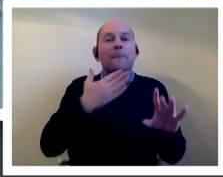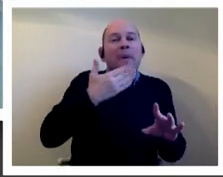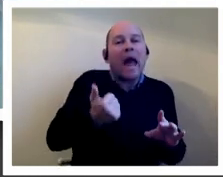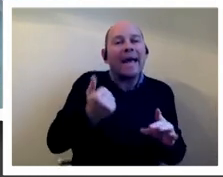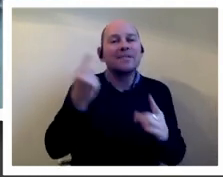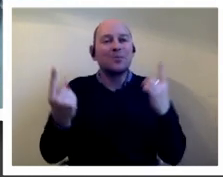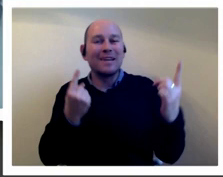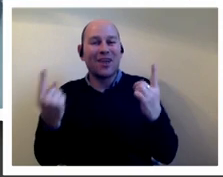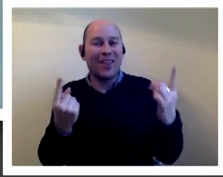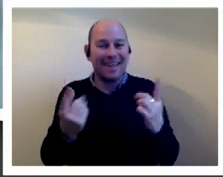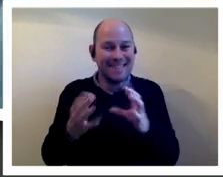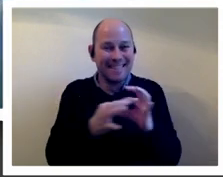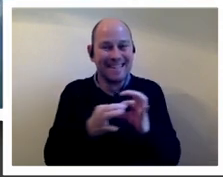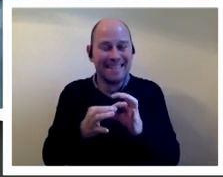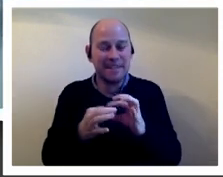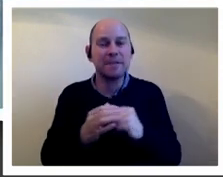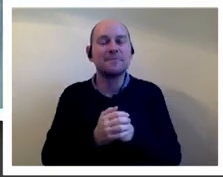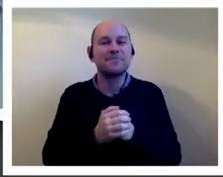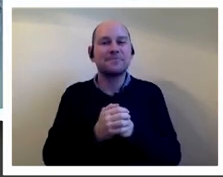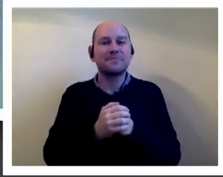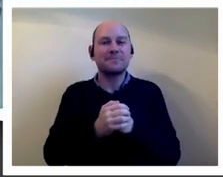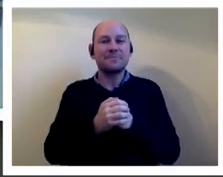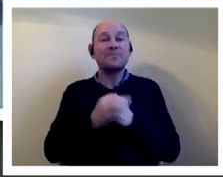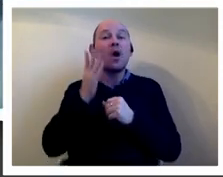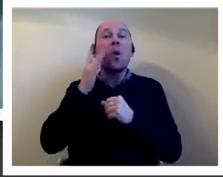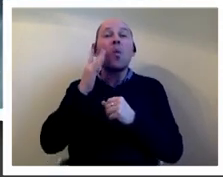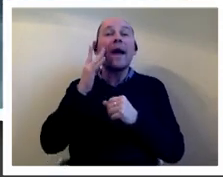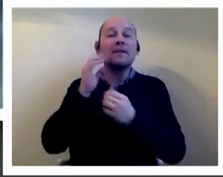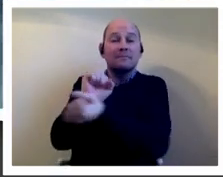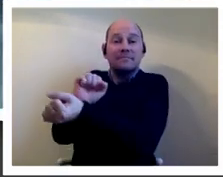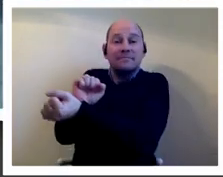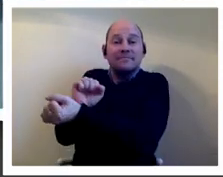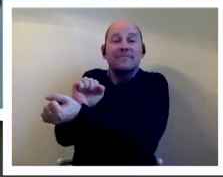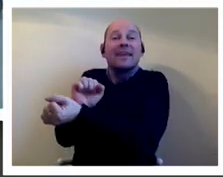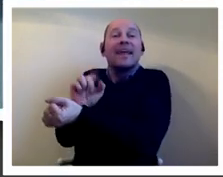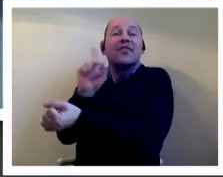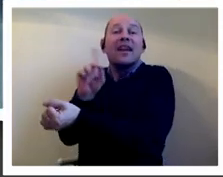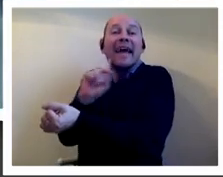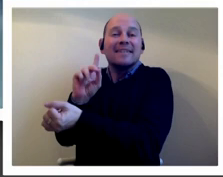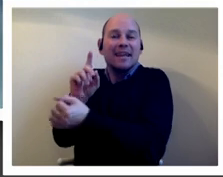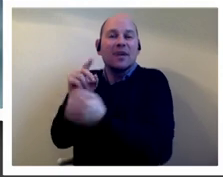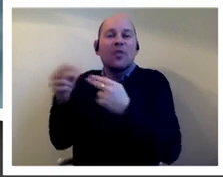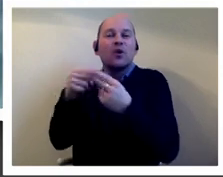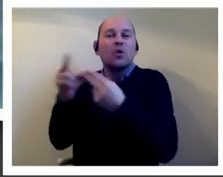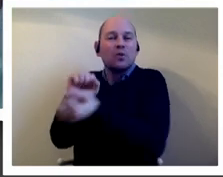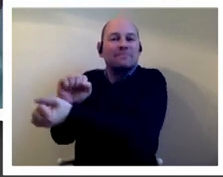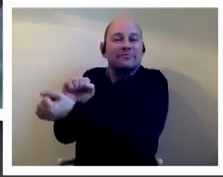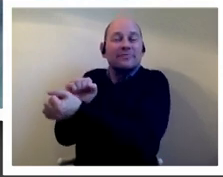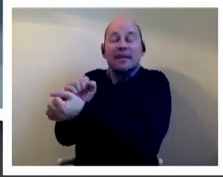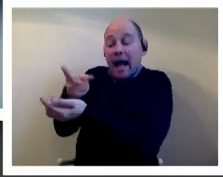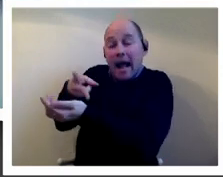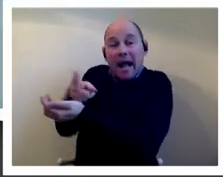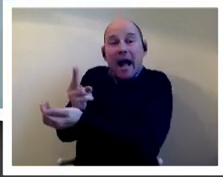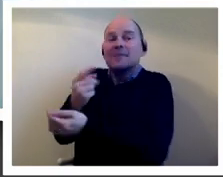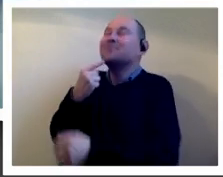invaded the bbc and when they were being cut free from their handcuffs one of them says thank you very much very plightly and i think you know i think only in britain would